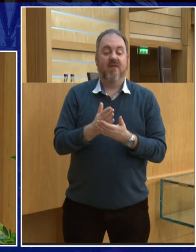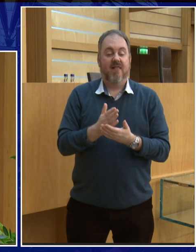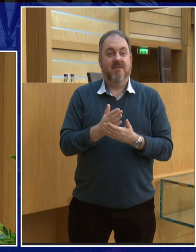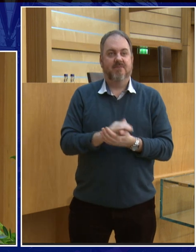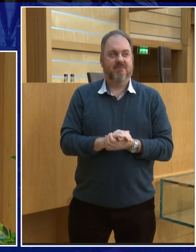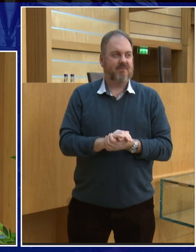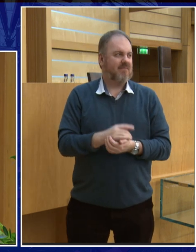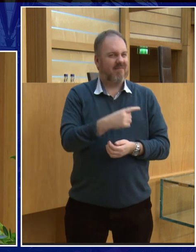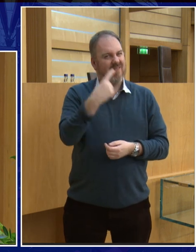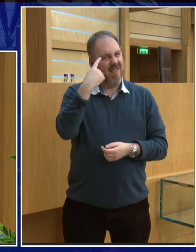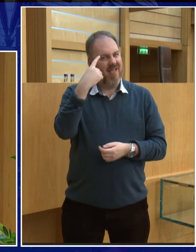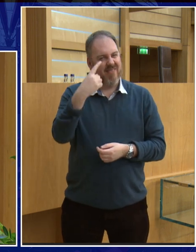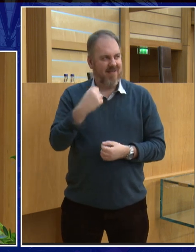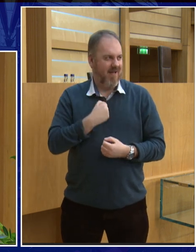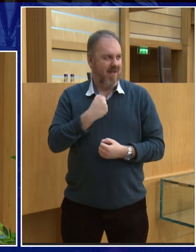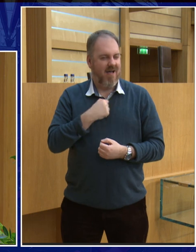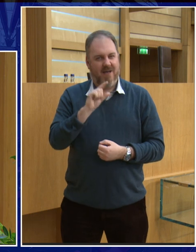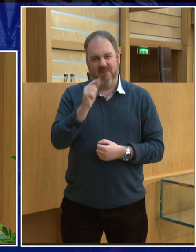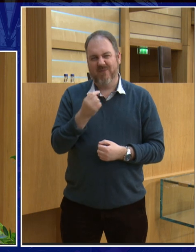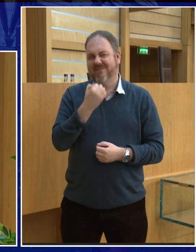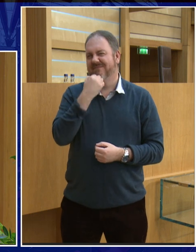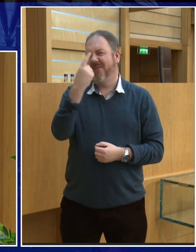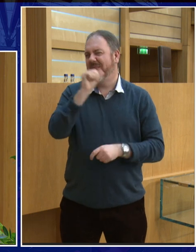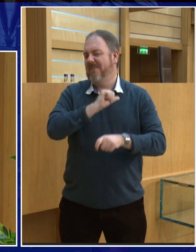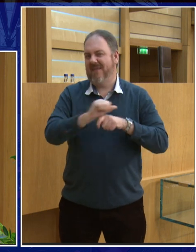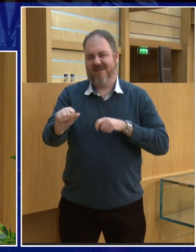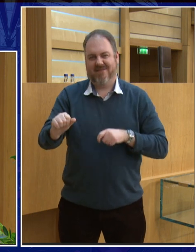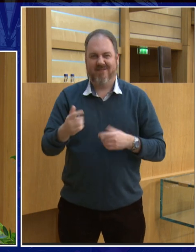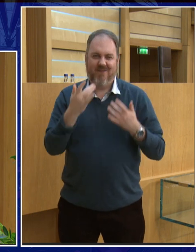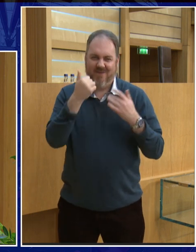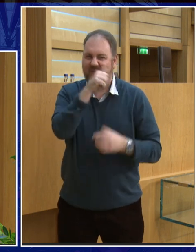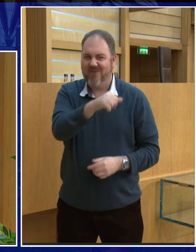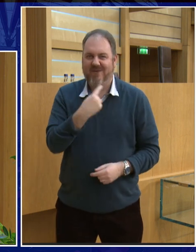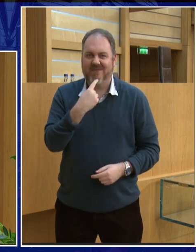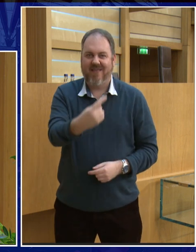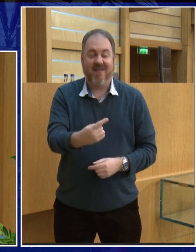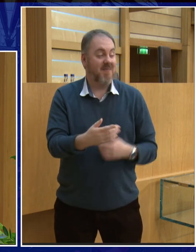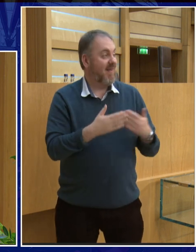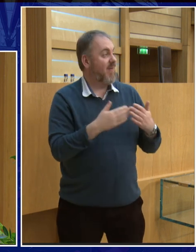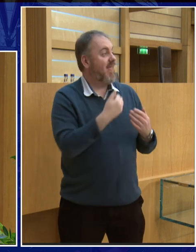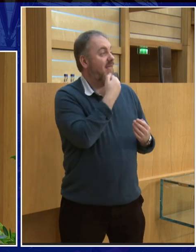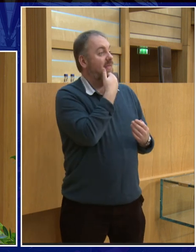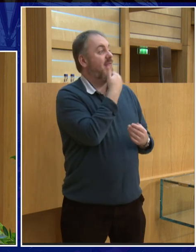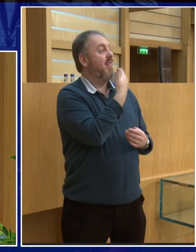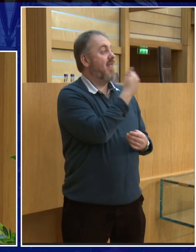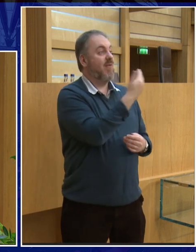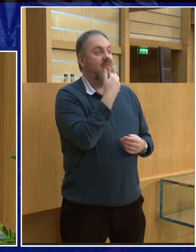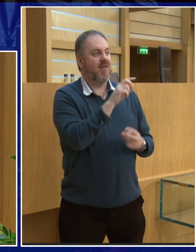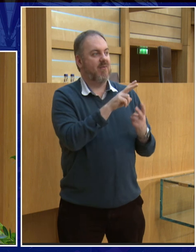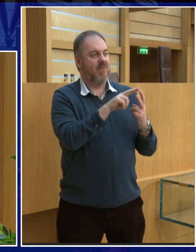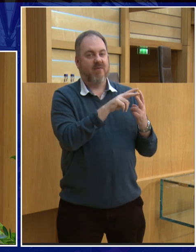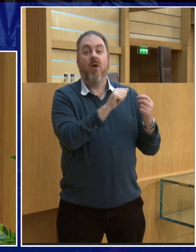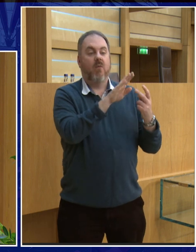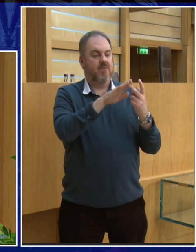unbiased it is the best moon it really does help us in all sorts of different ways so thank you that was number seven and then the other